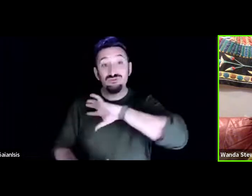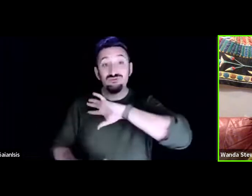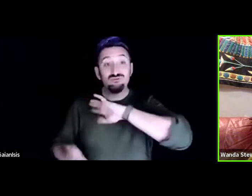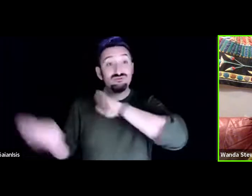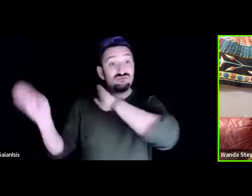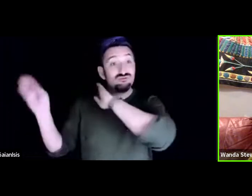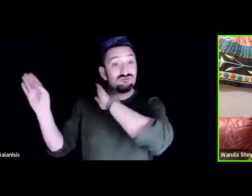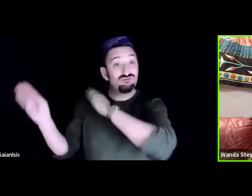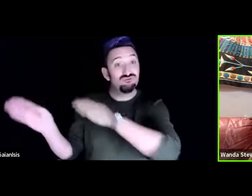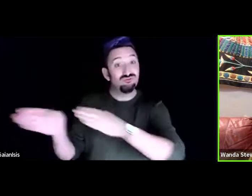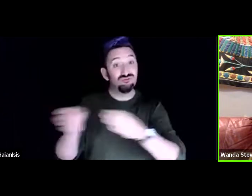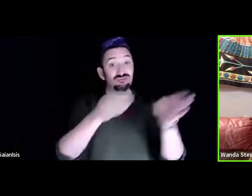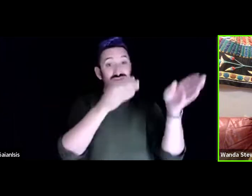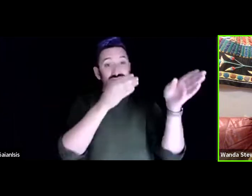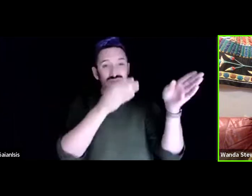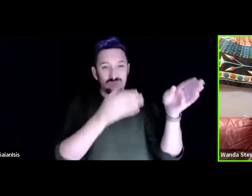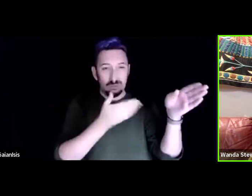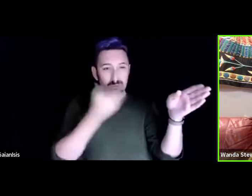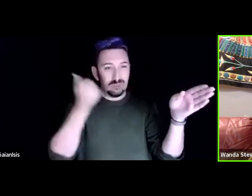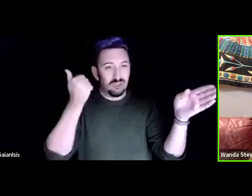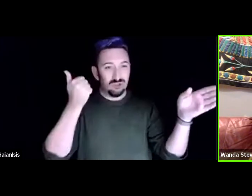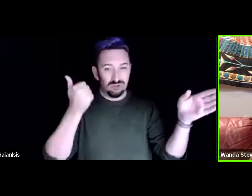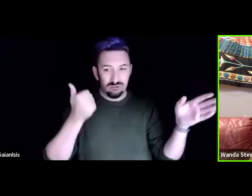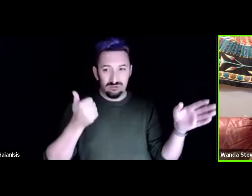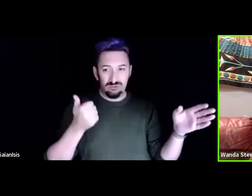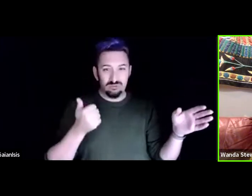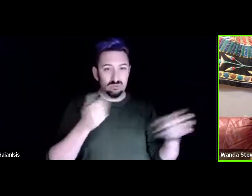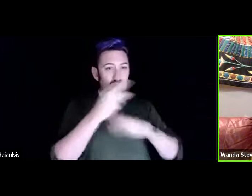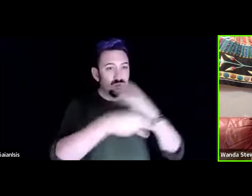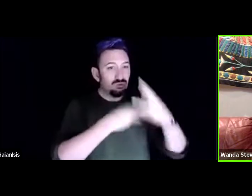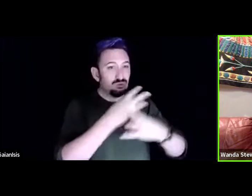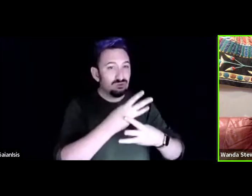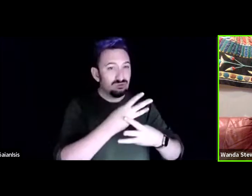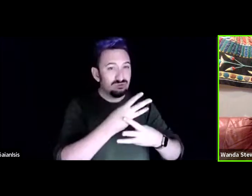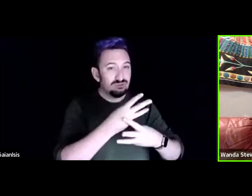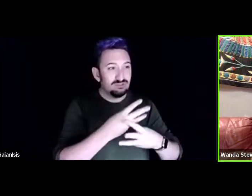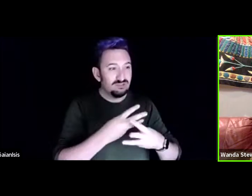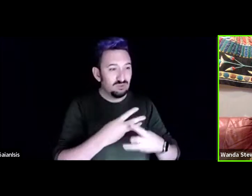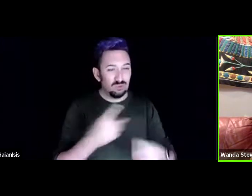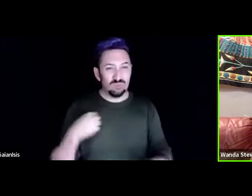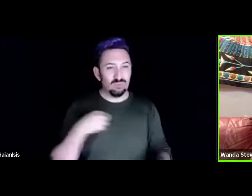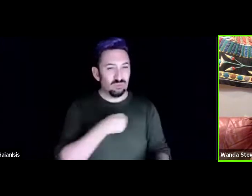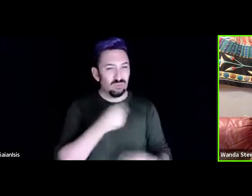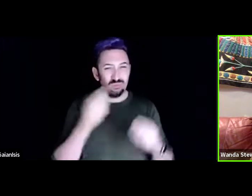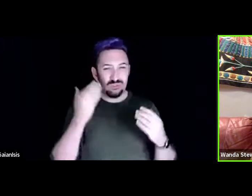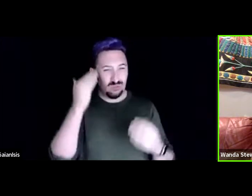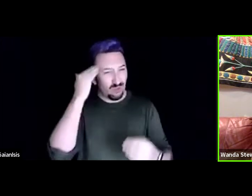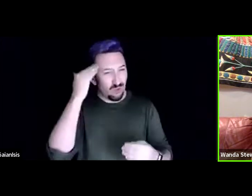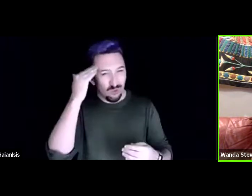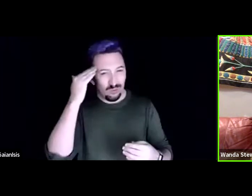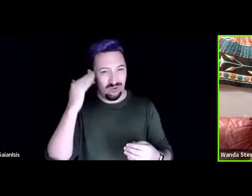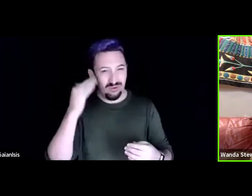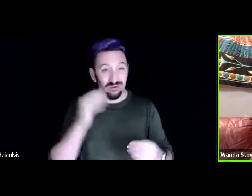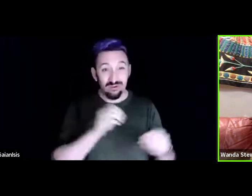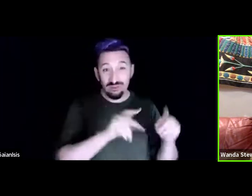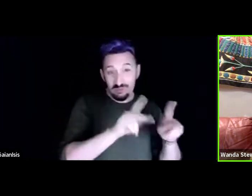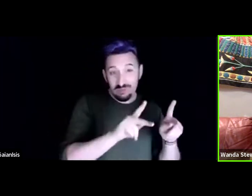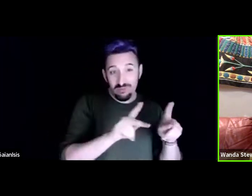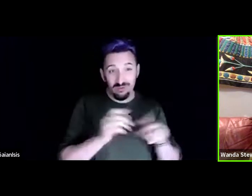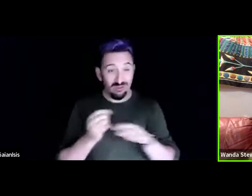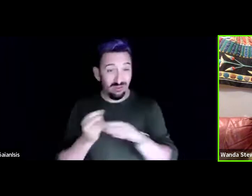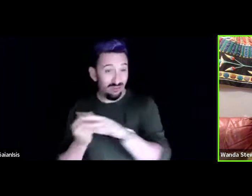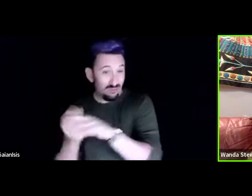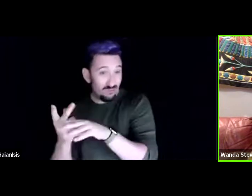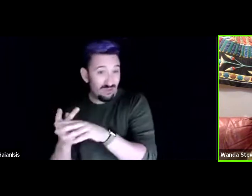world right where we do know that there's no difference between people and the plants right um